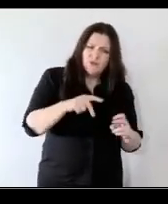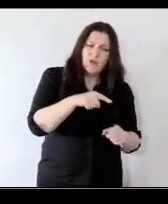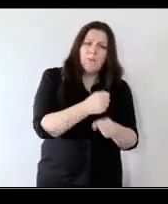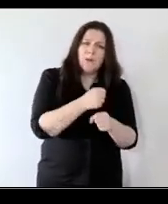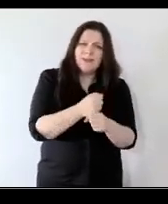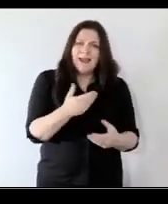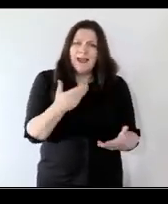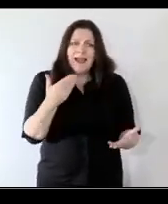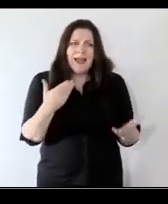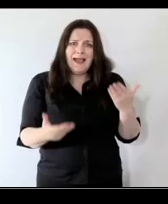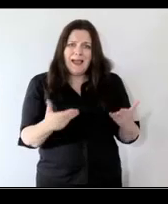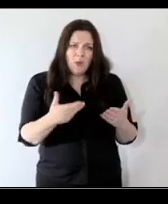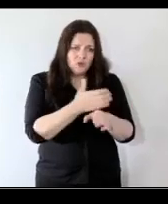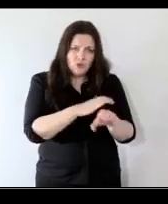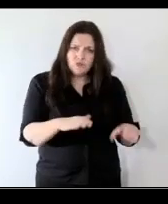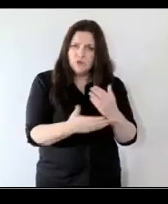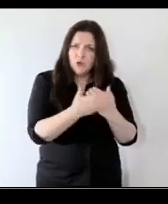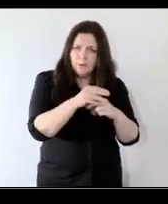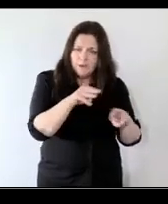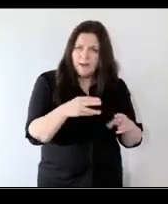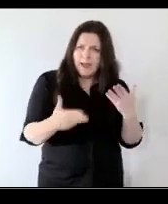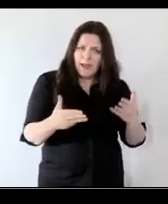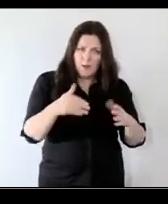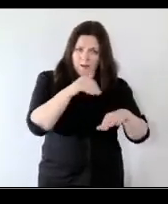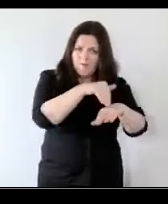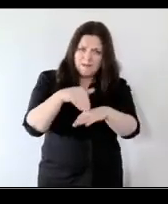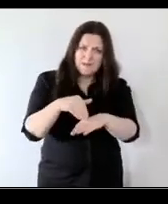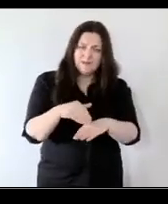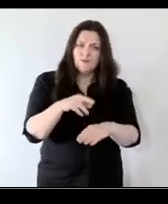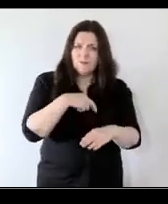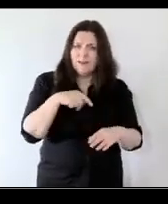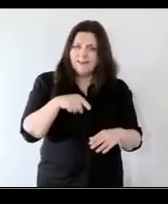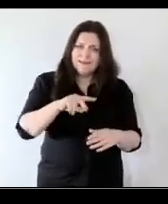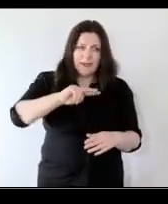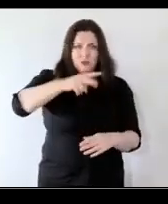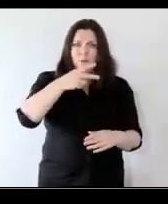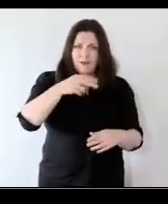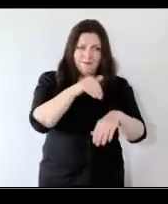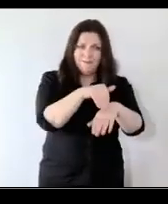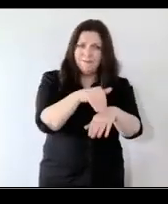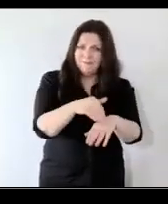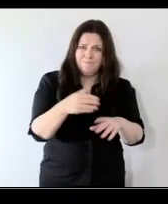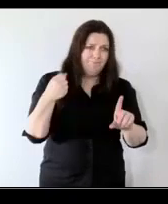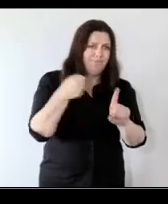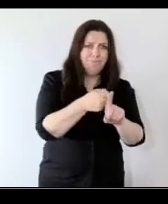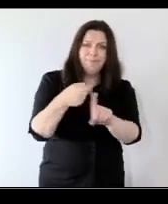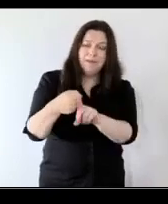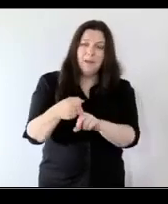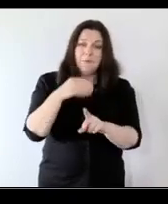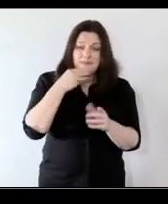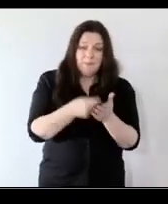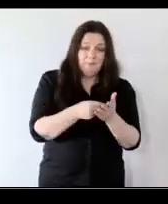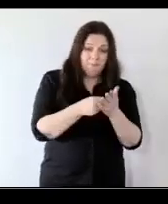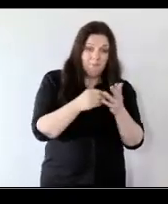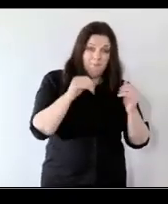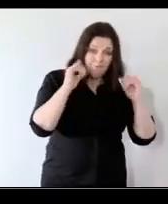just how children young people are being impacted in what really is this double whammy in in their lifetimes between recession